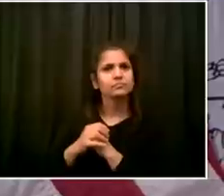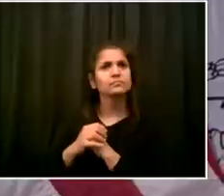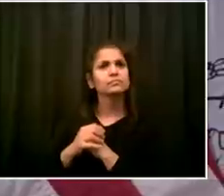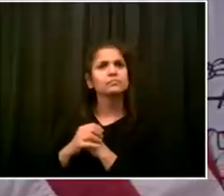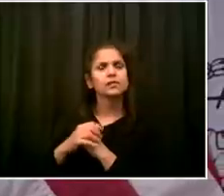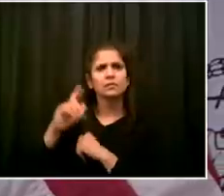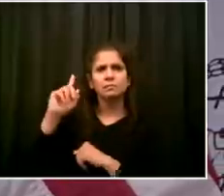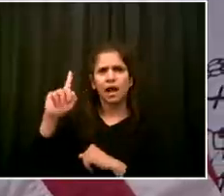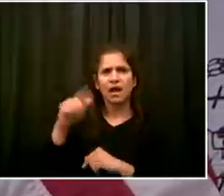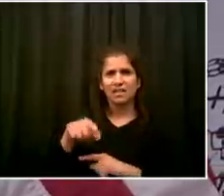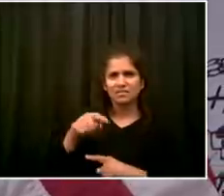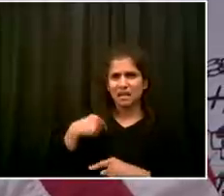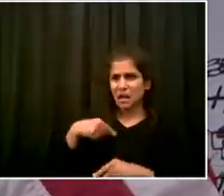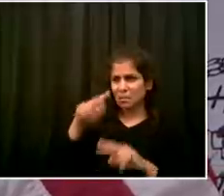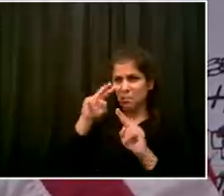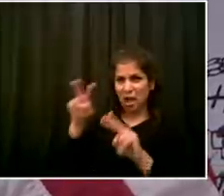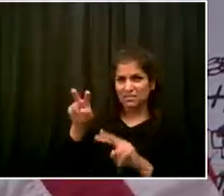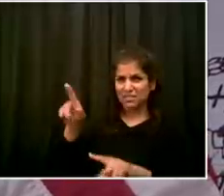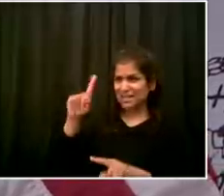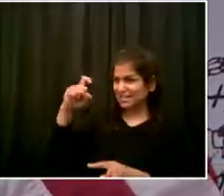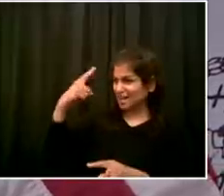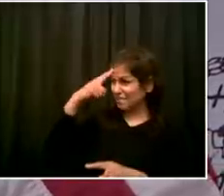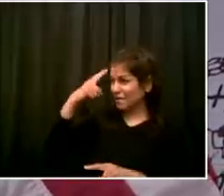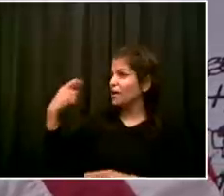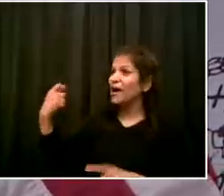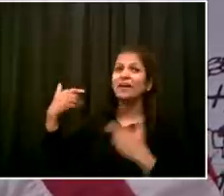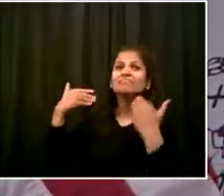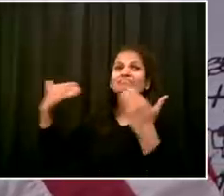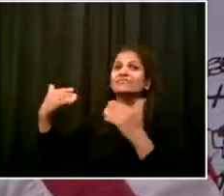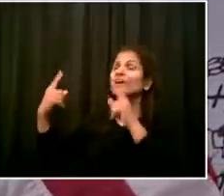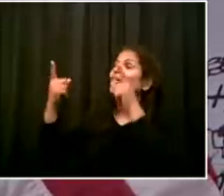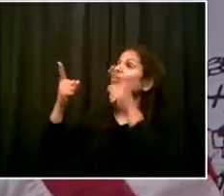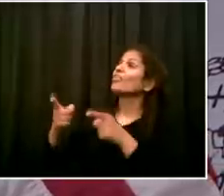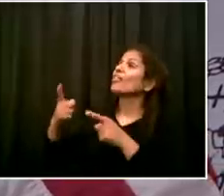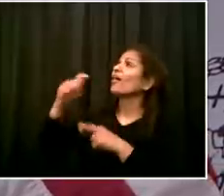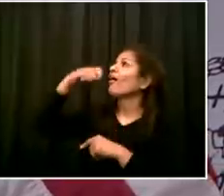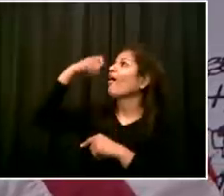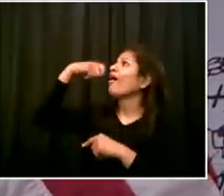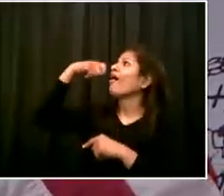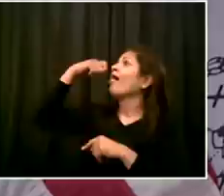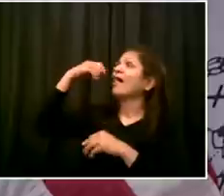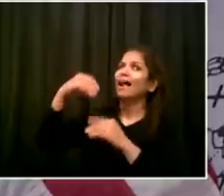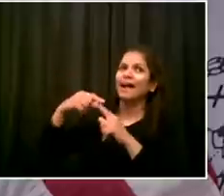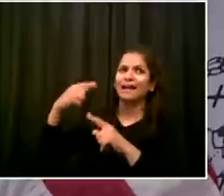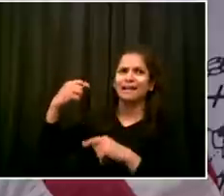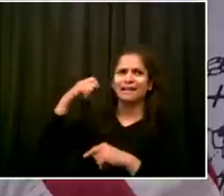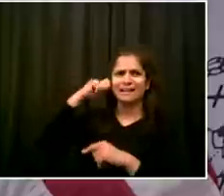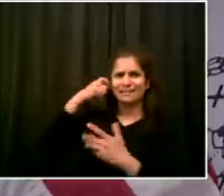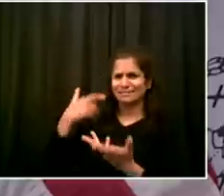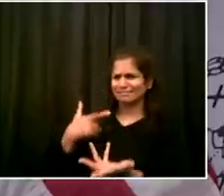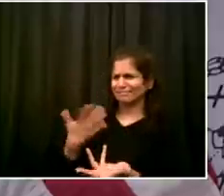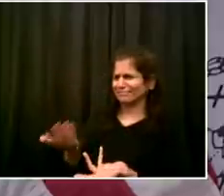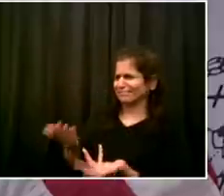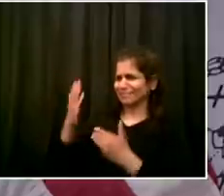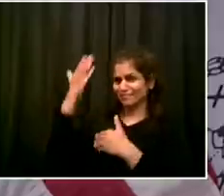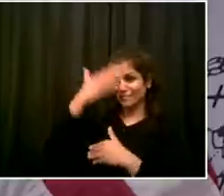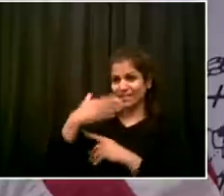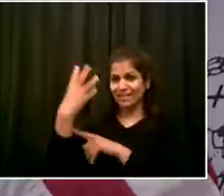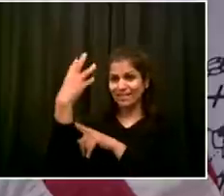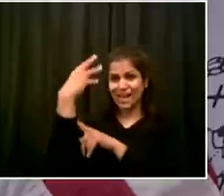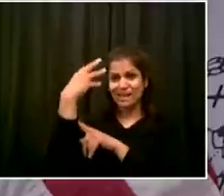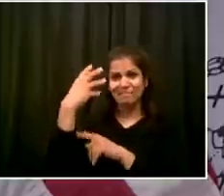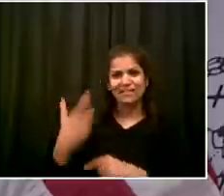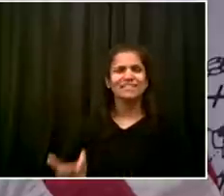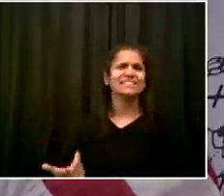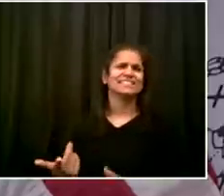test? I'm sure it would go a long way in calming folks' concerns and worries. Maybe you yourself or somebody else can demonstrate it just